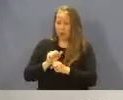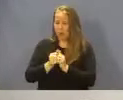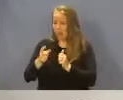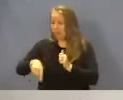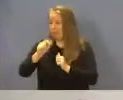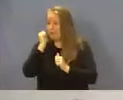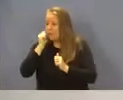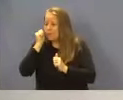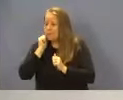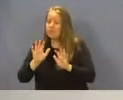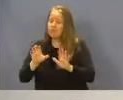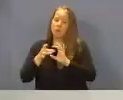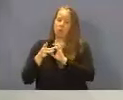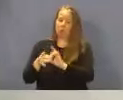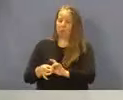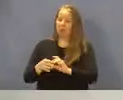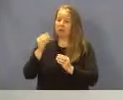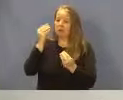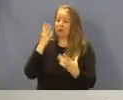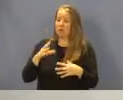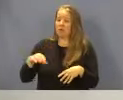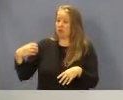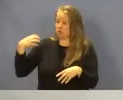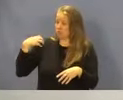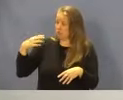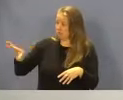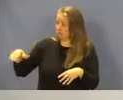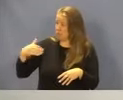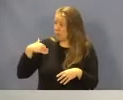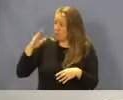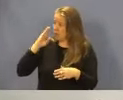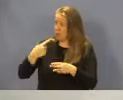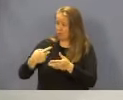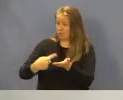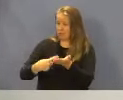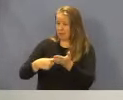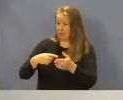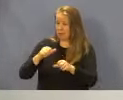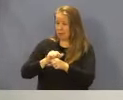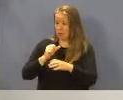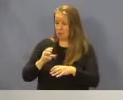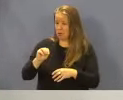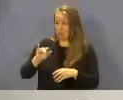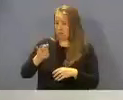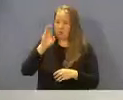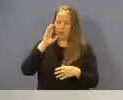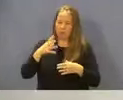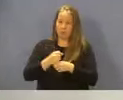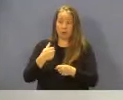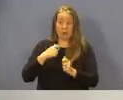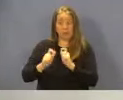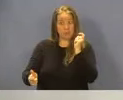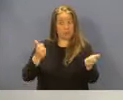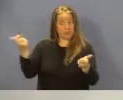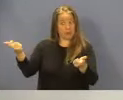day, and so on a related note, Mr. Chairman, I'll go into the employee milestones, and I'll be brief. We do have some big